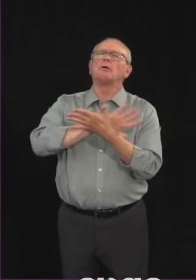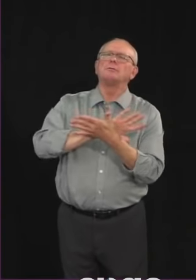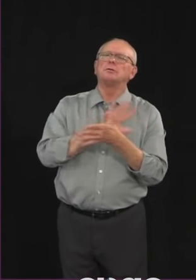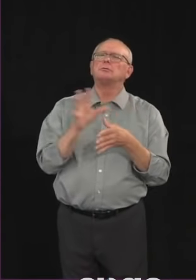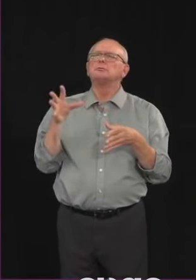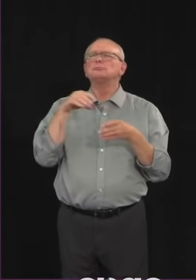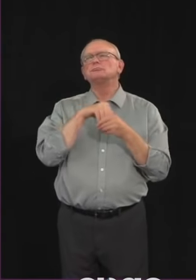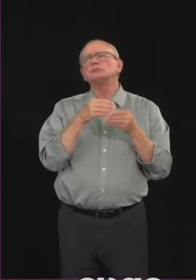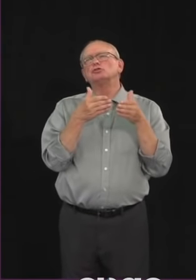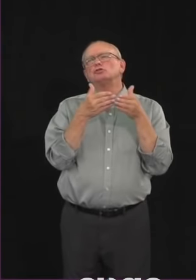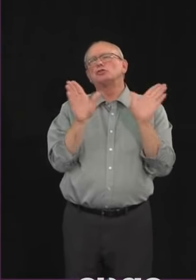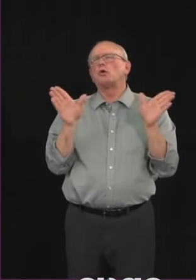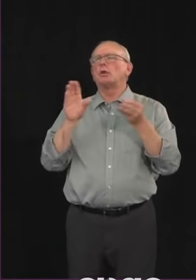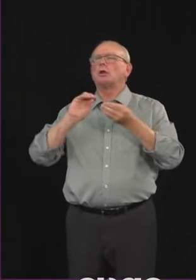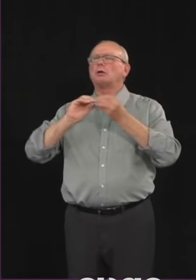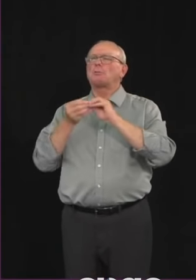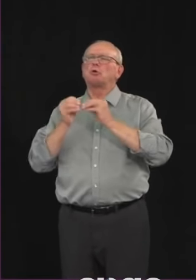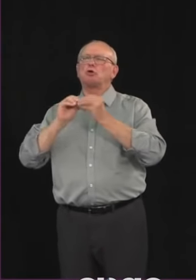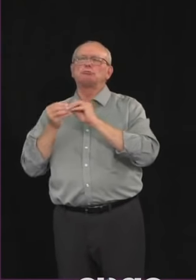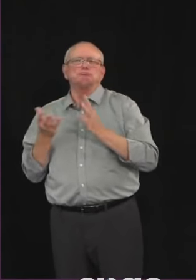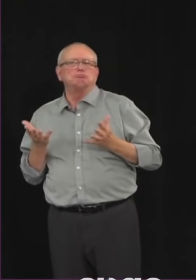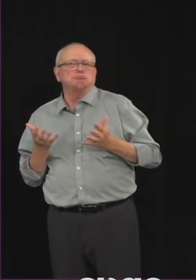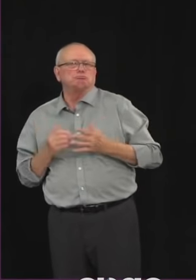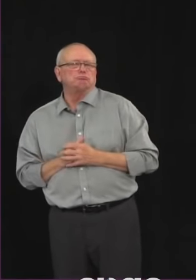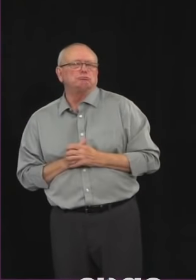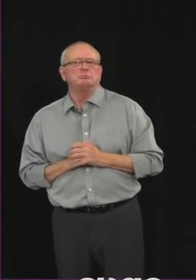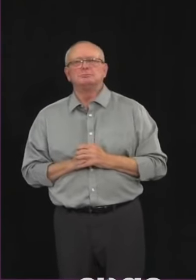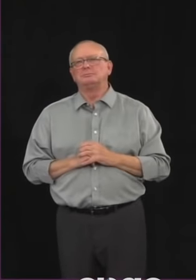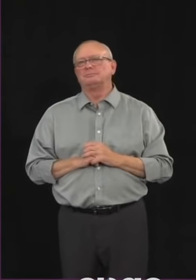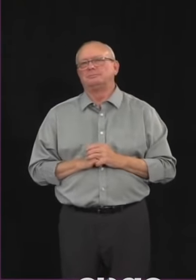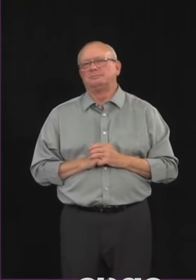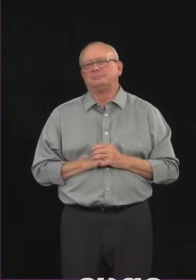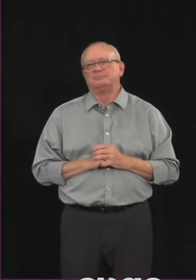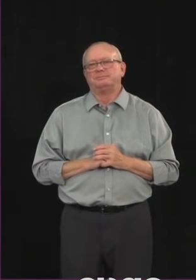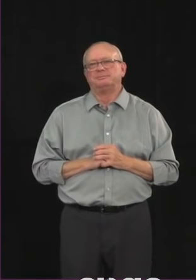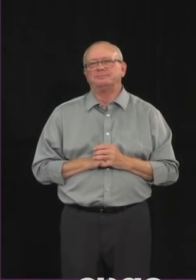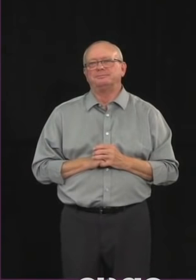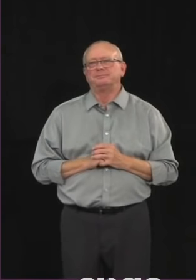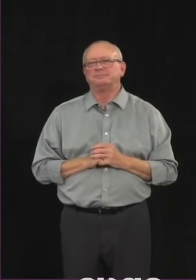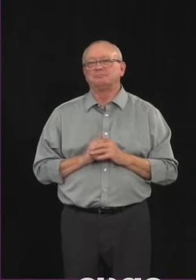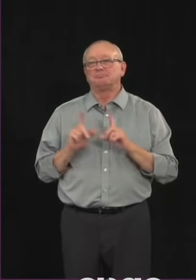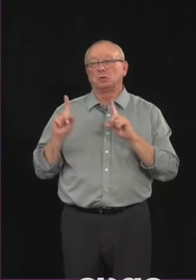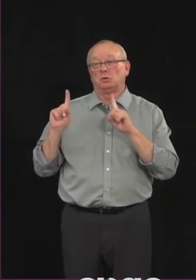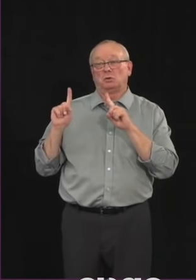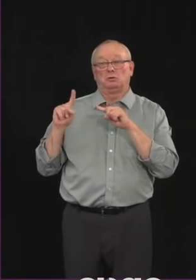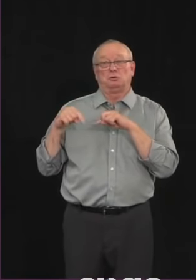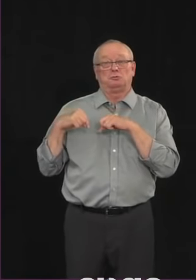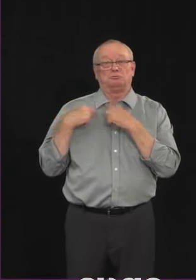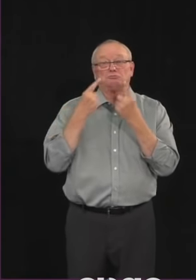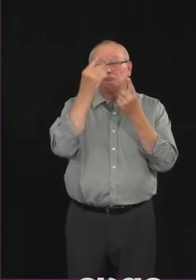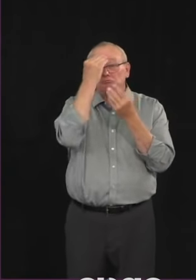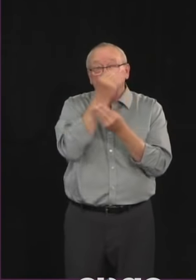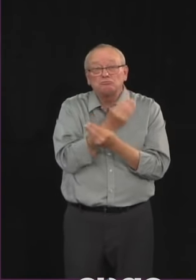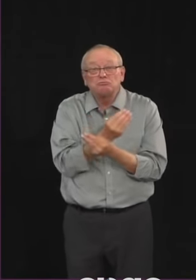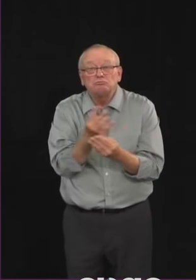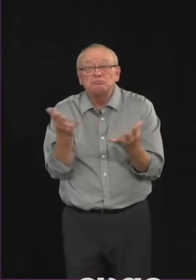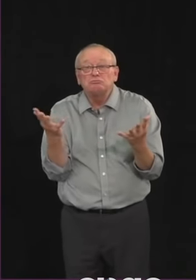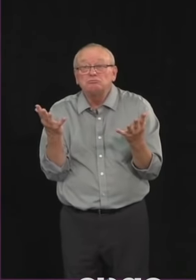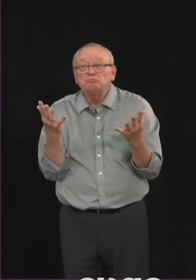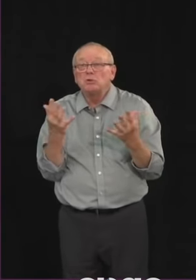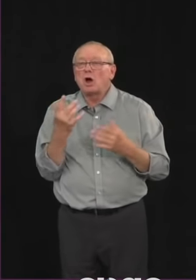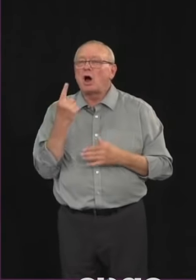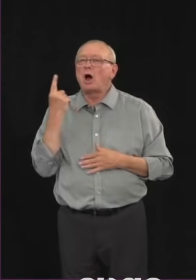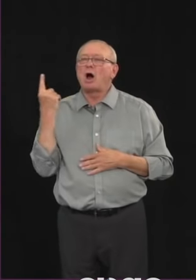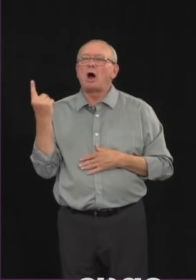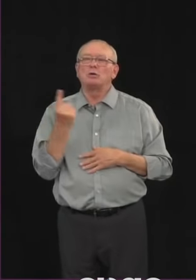The, uh, principle by which we have disclosed information to the public has always been to be as transparent as possible,